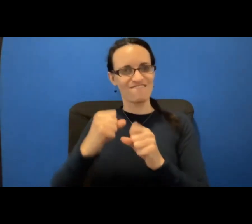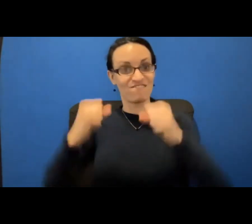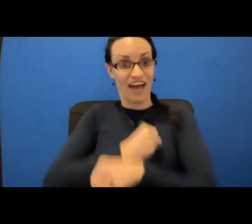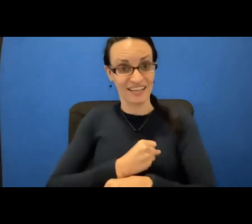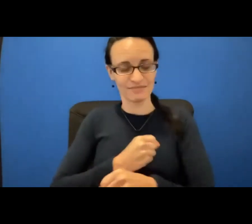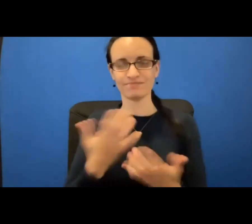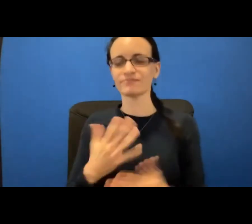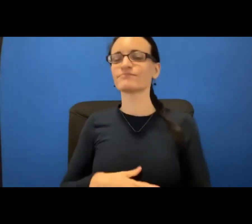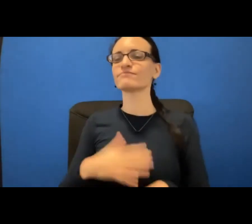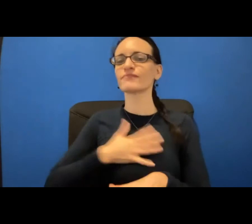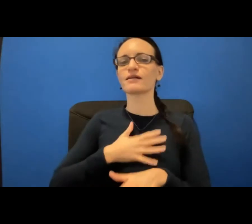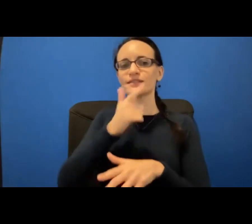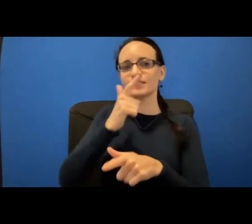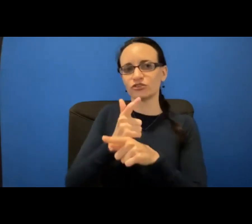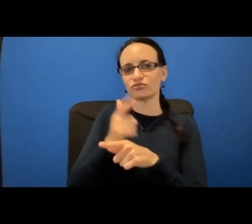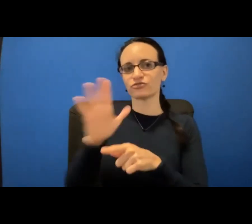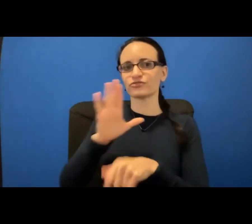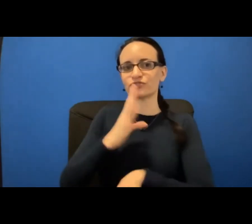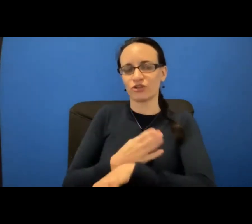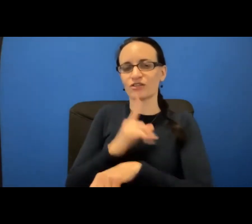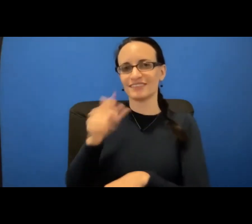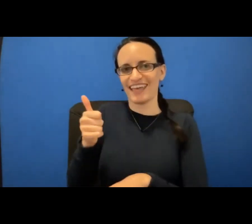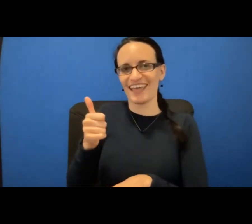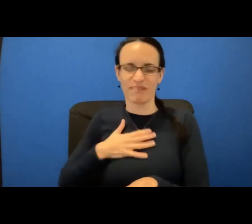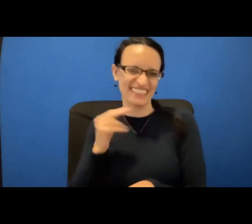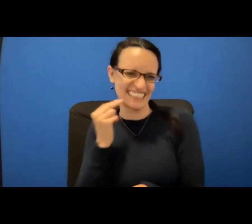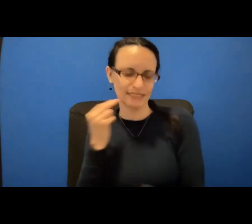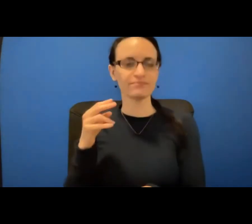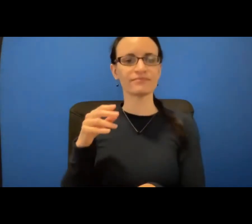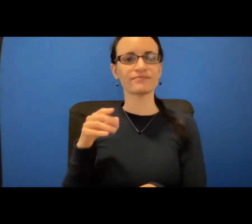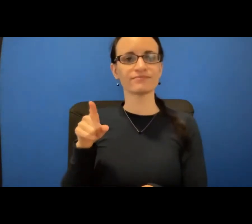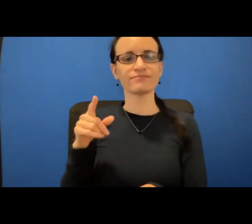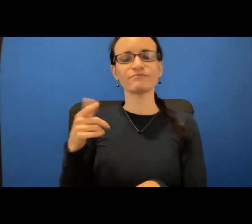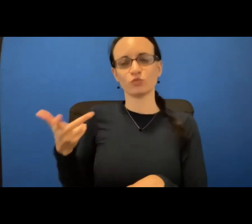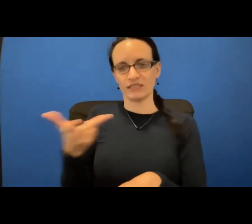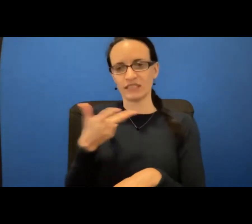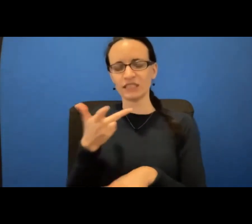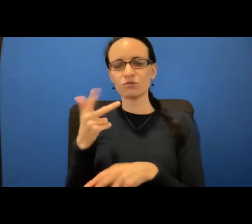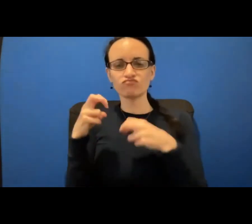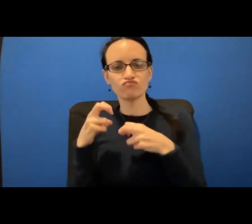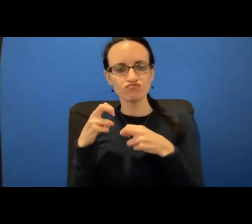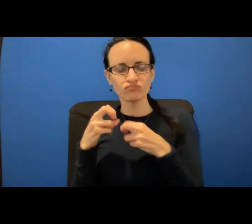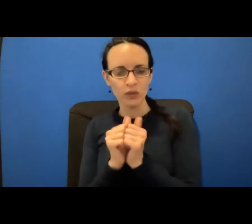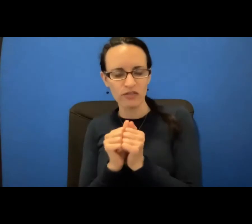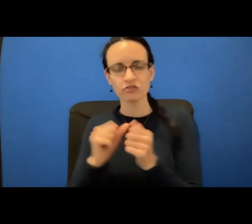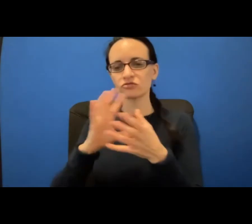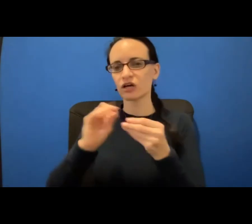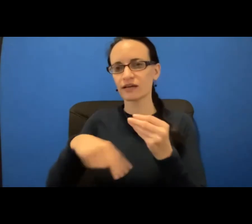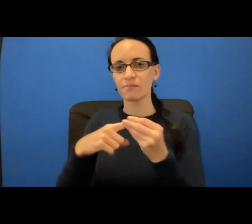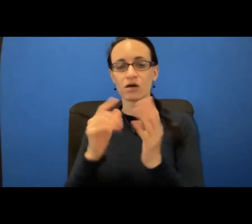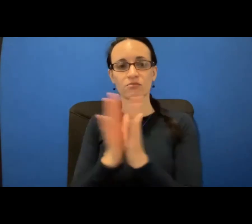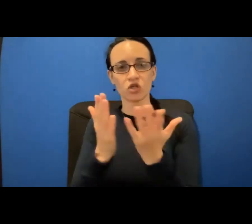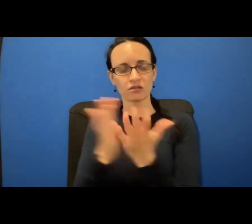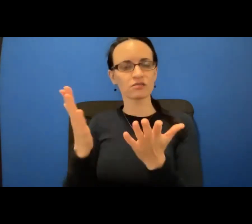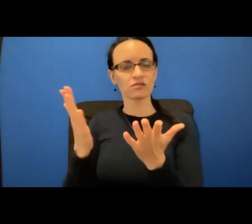sister and her 10 year old daughter, my niece and I, we were riding together talking about a book that was dealing with